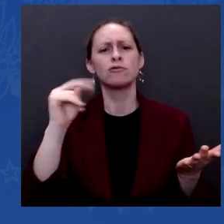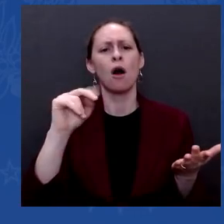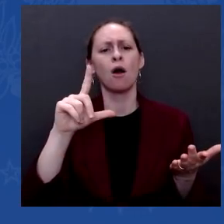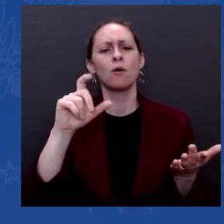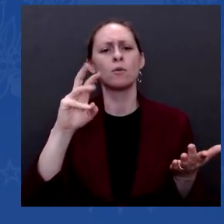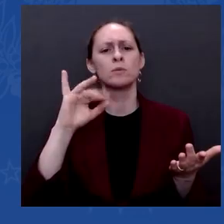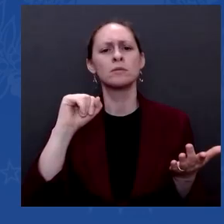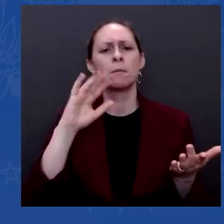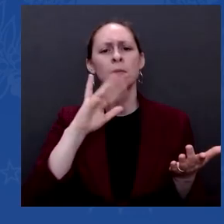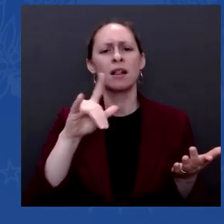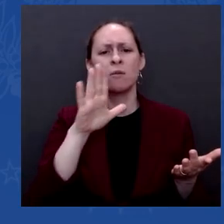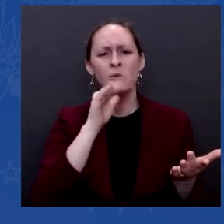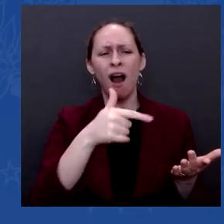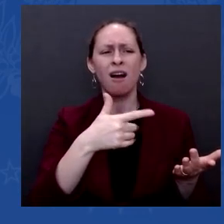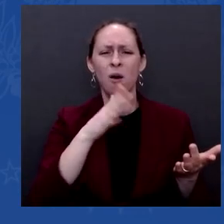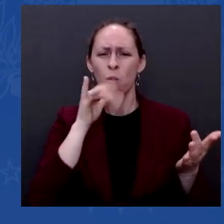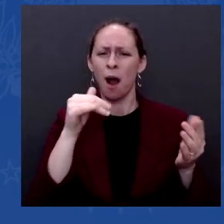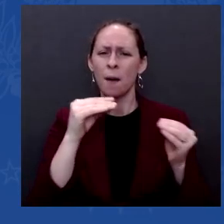now?